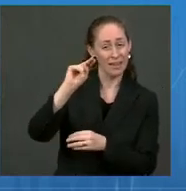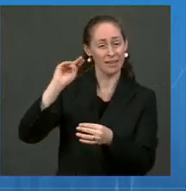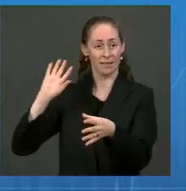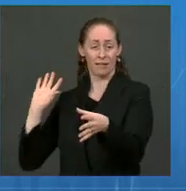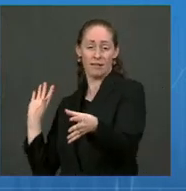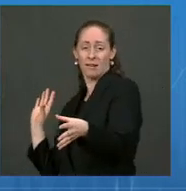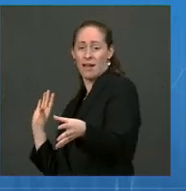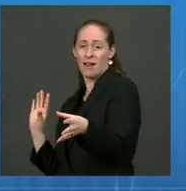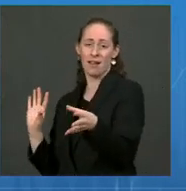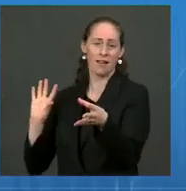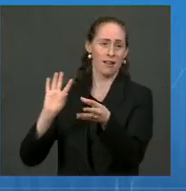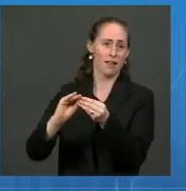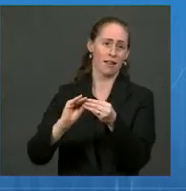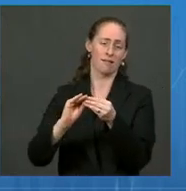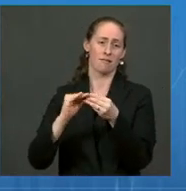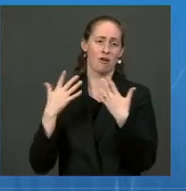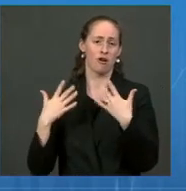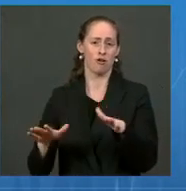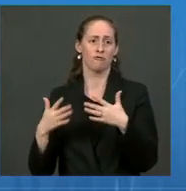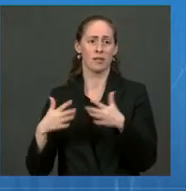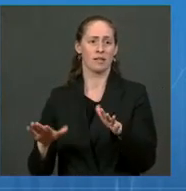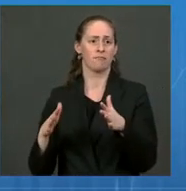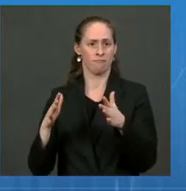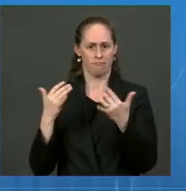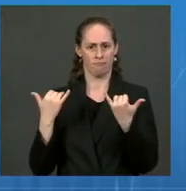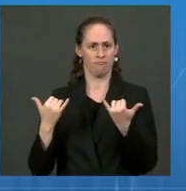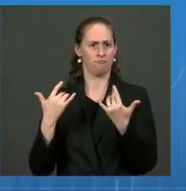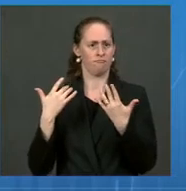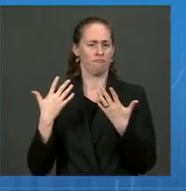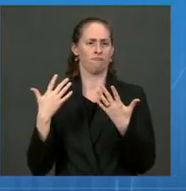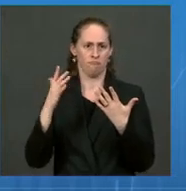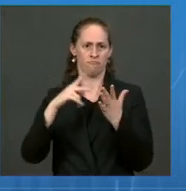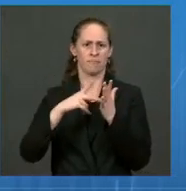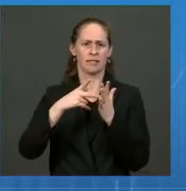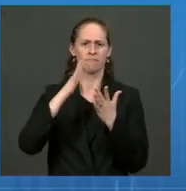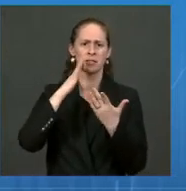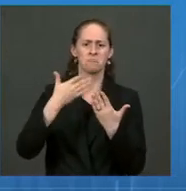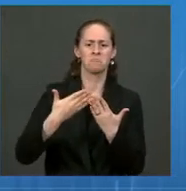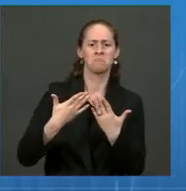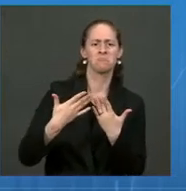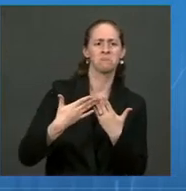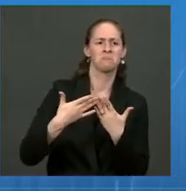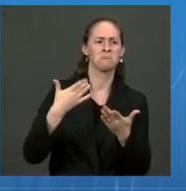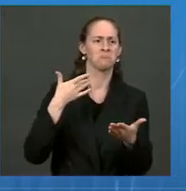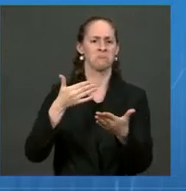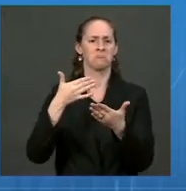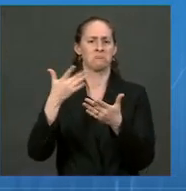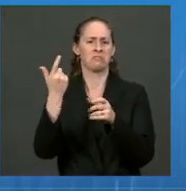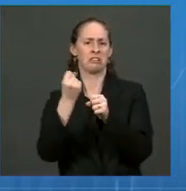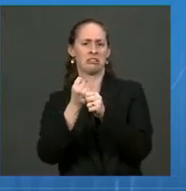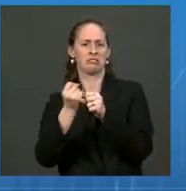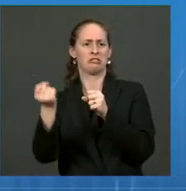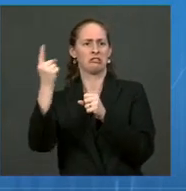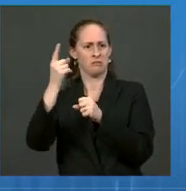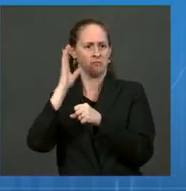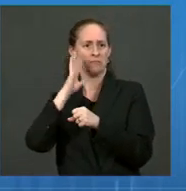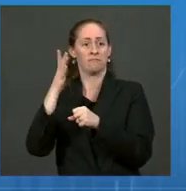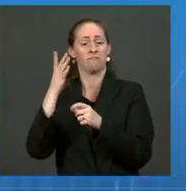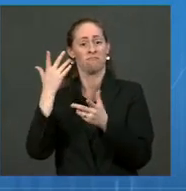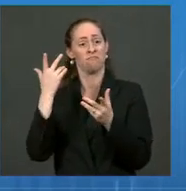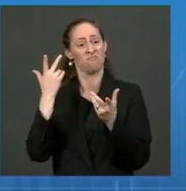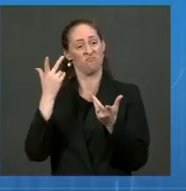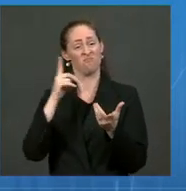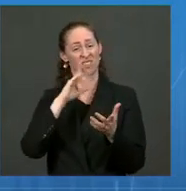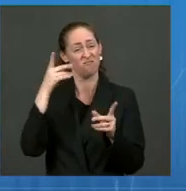period of time. By the end of this time next year, we will have donated more than 1.2